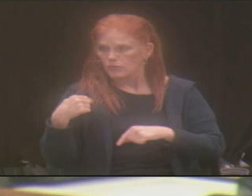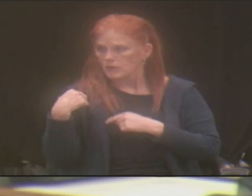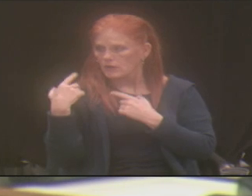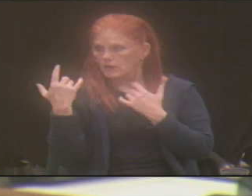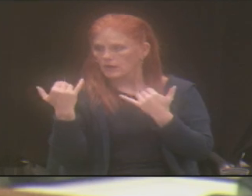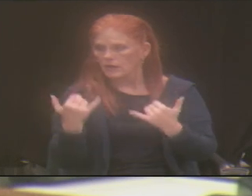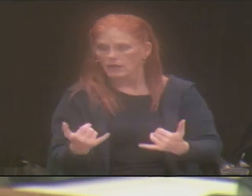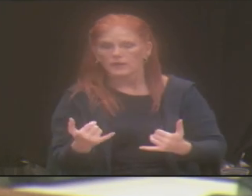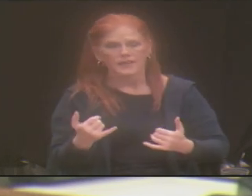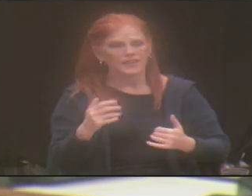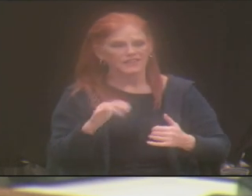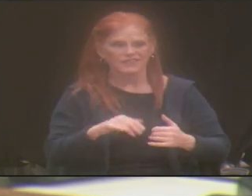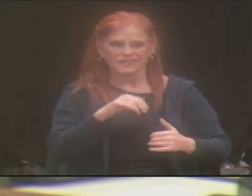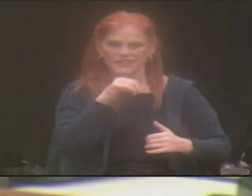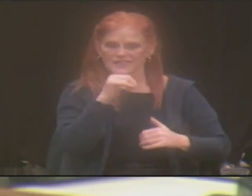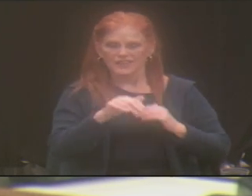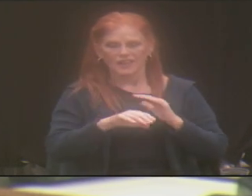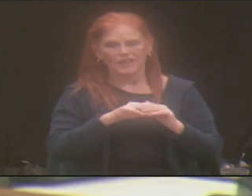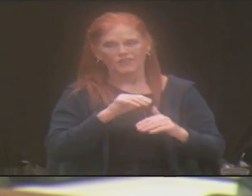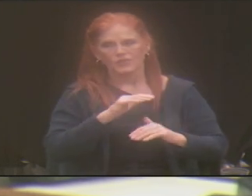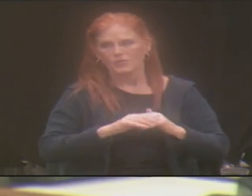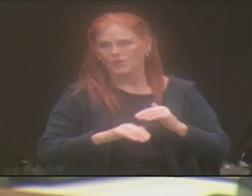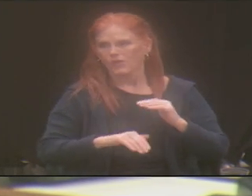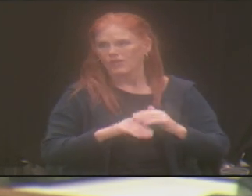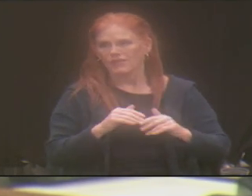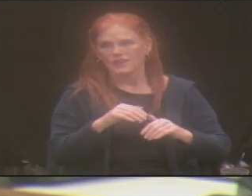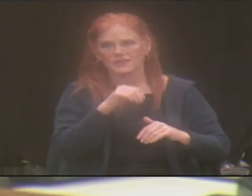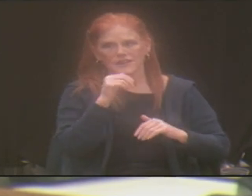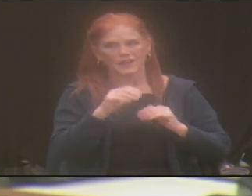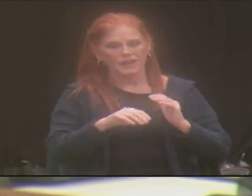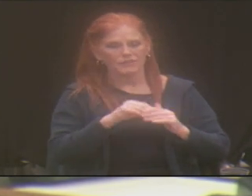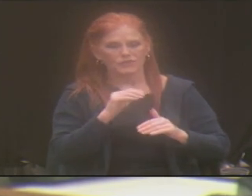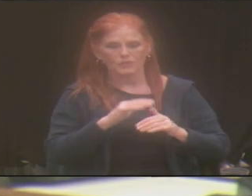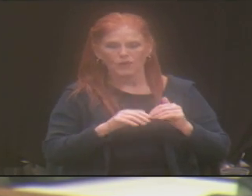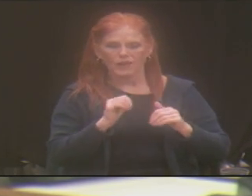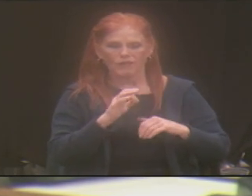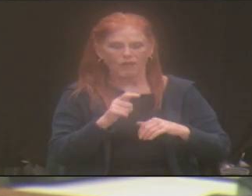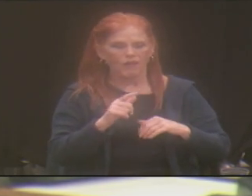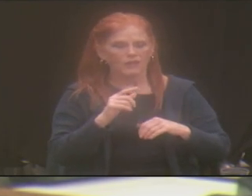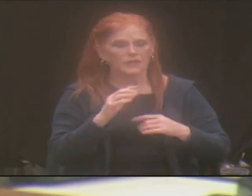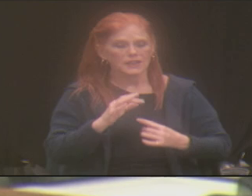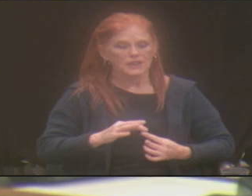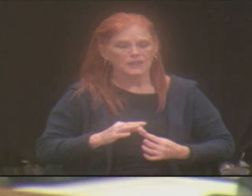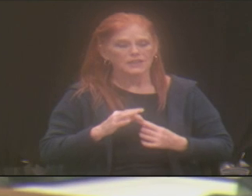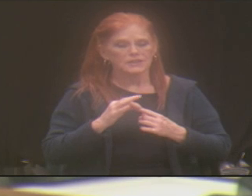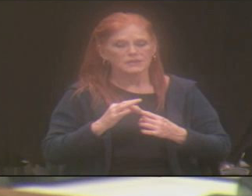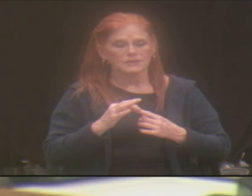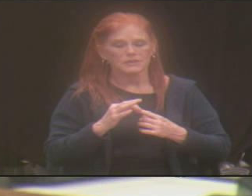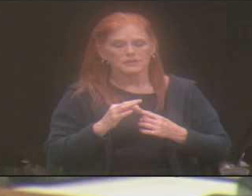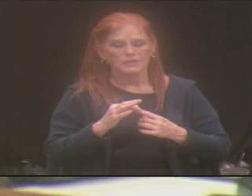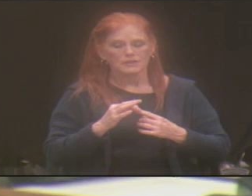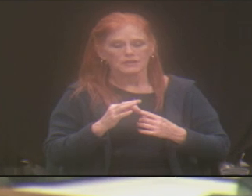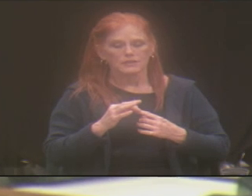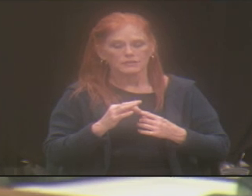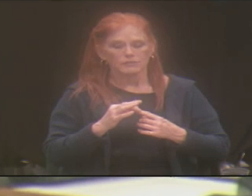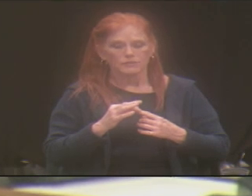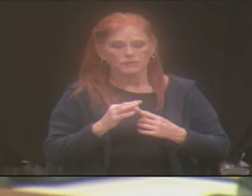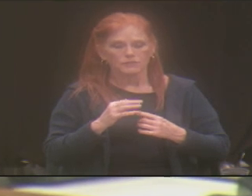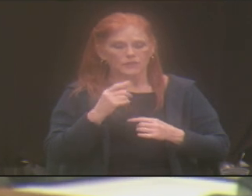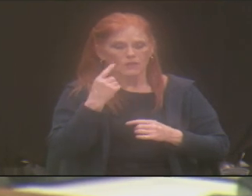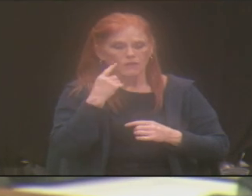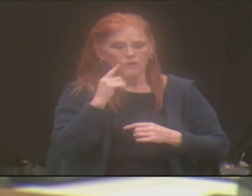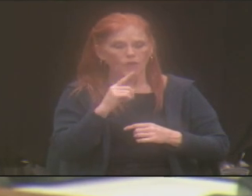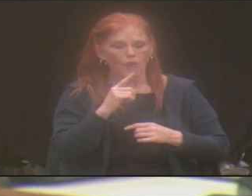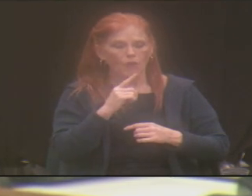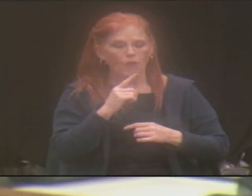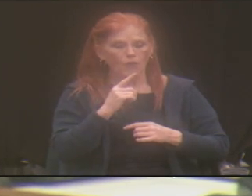very uncomfortable. It is very uncomfortable for especially a faith